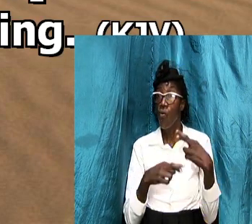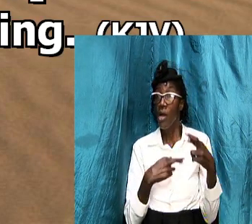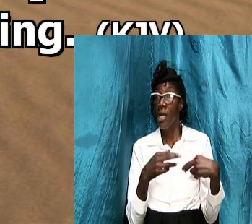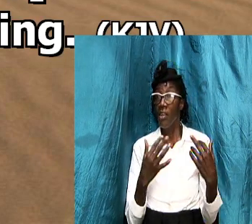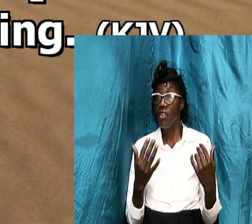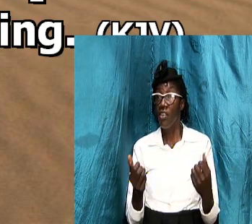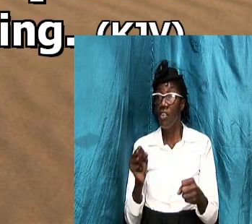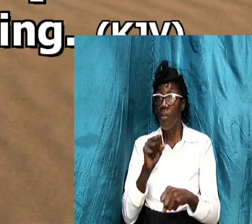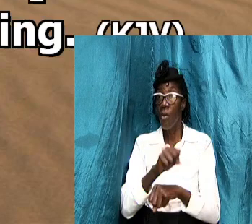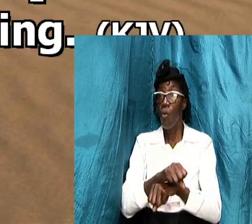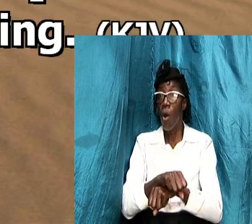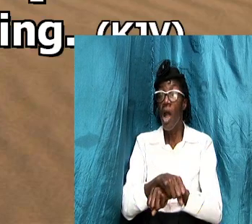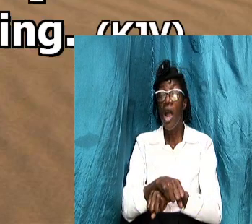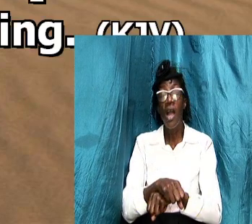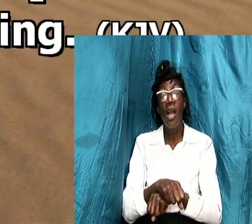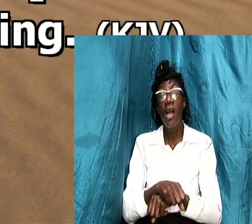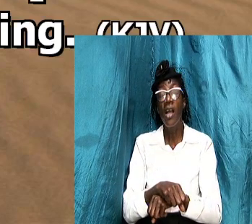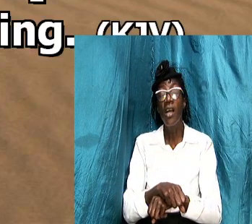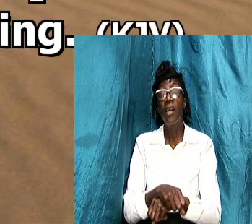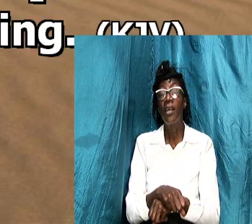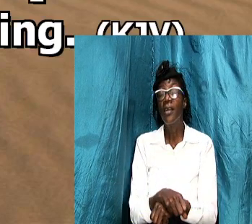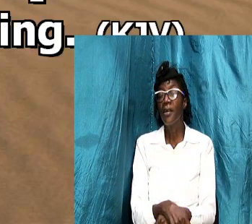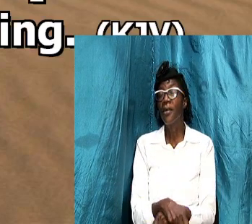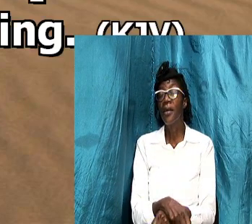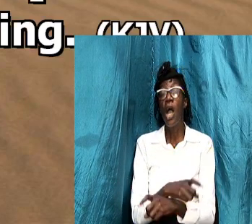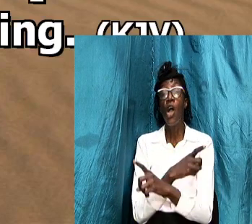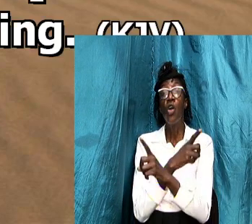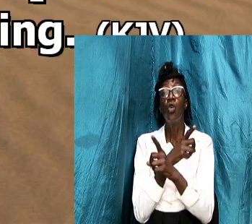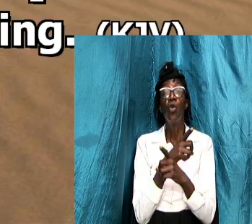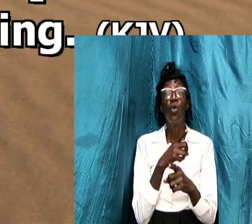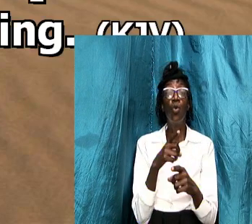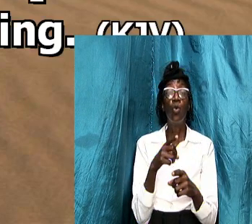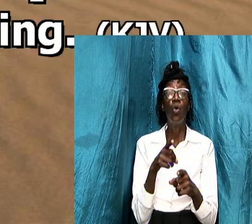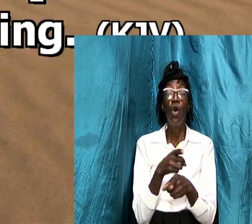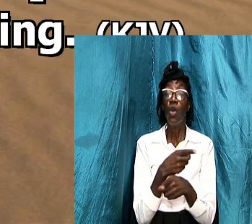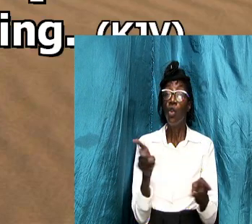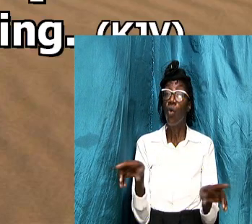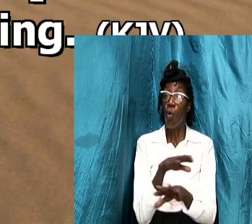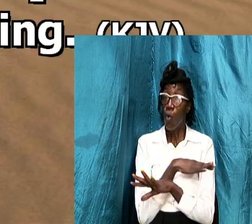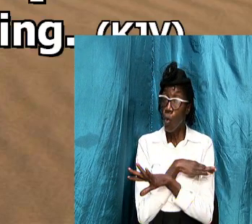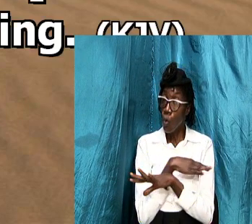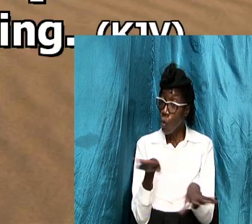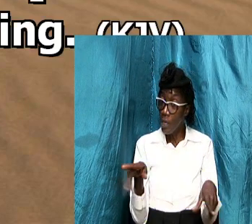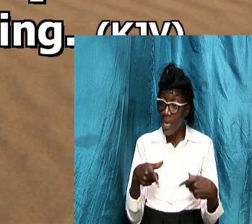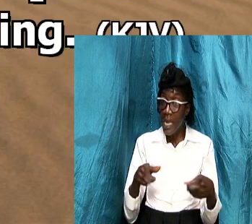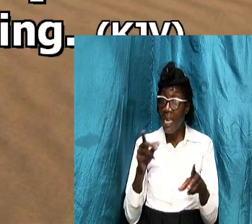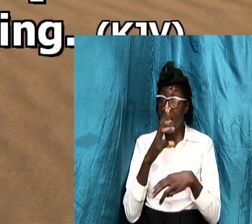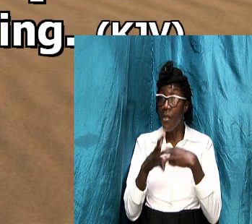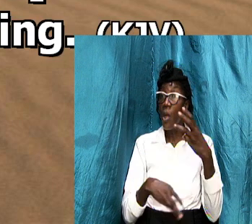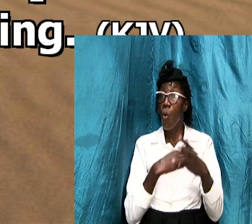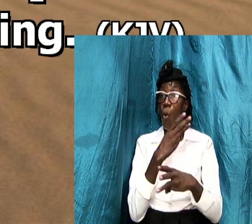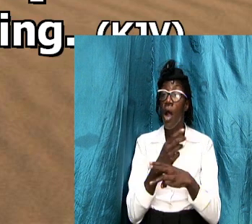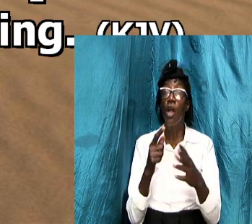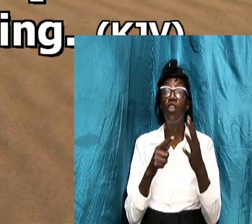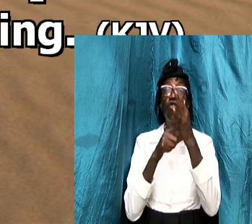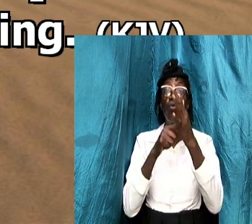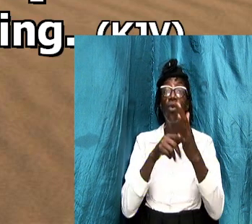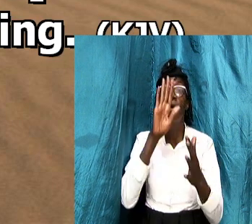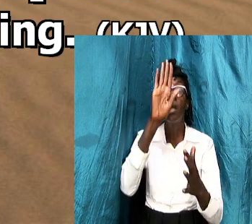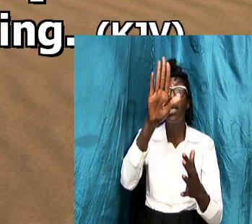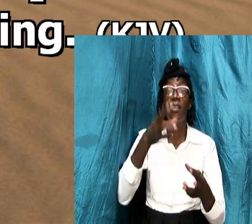function do not i reiterate do not let the world impose its standards